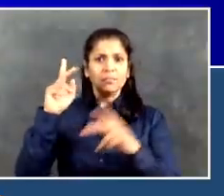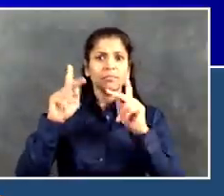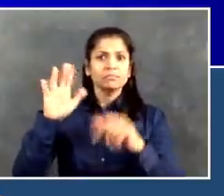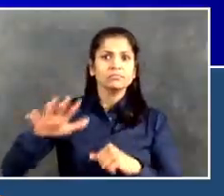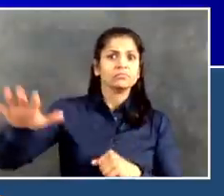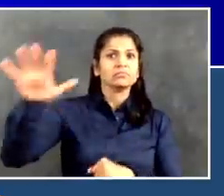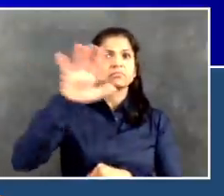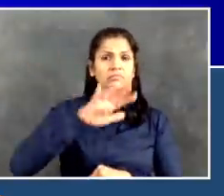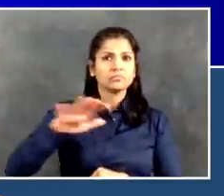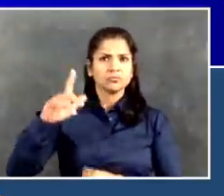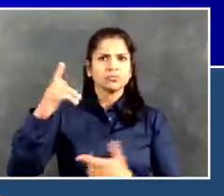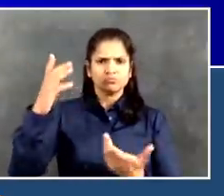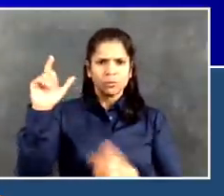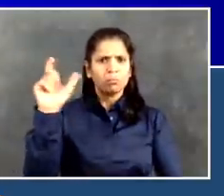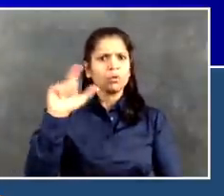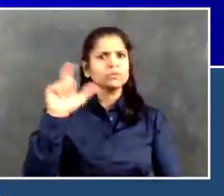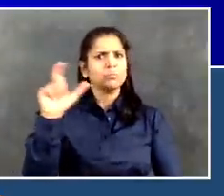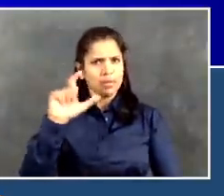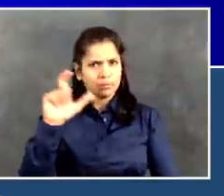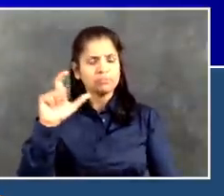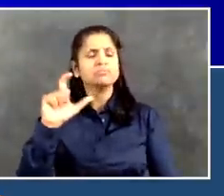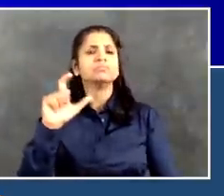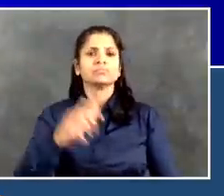most important time of the year.